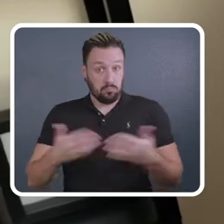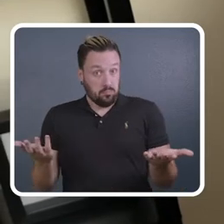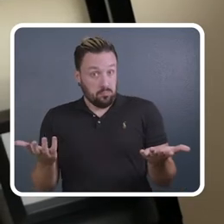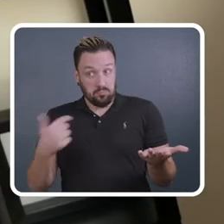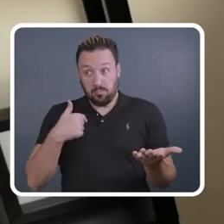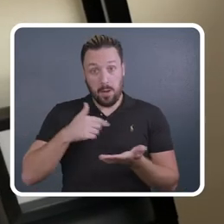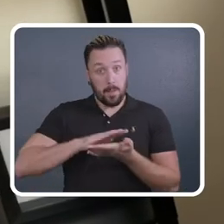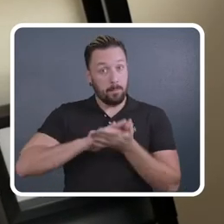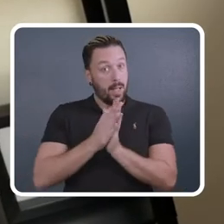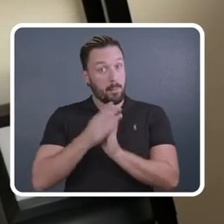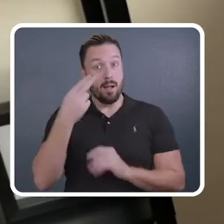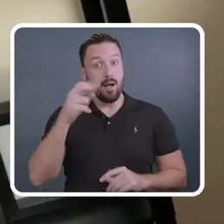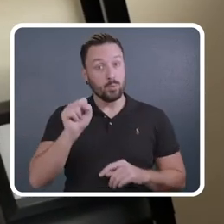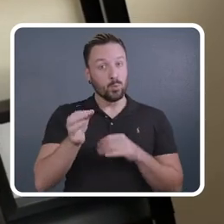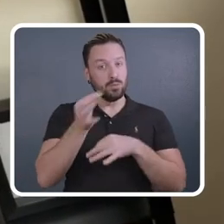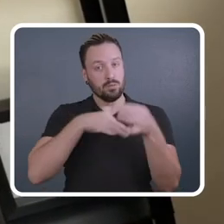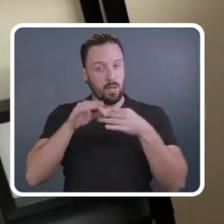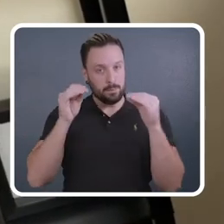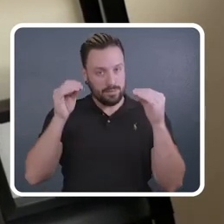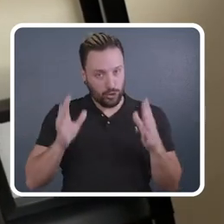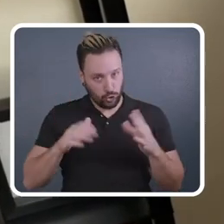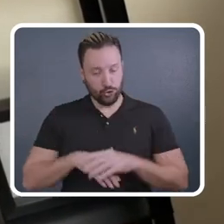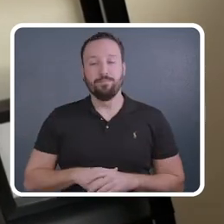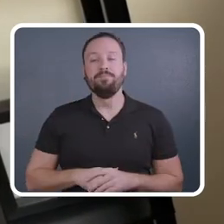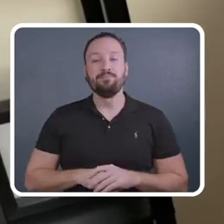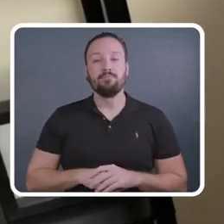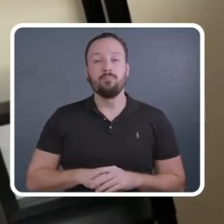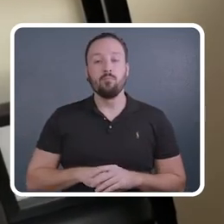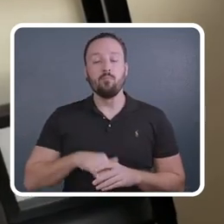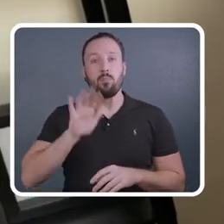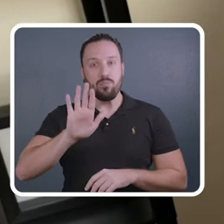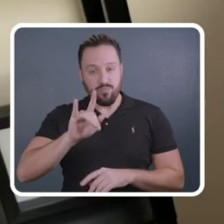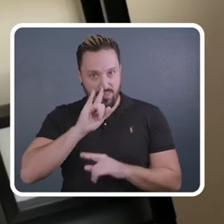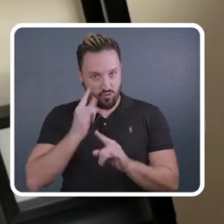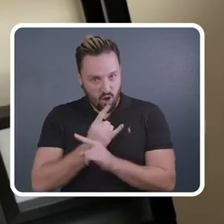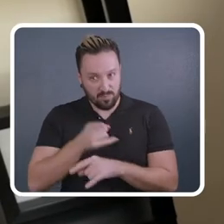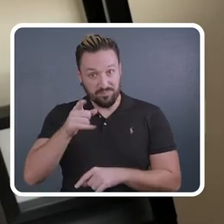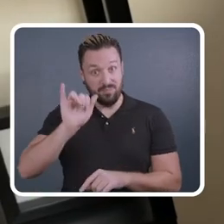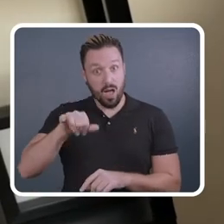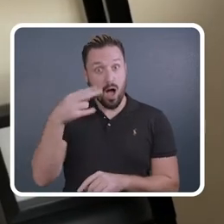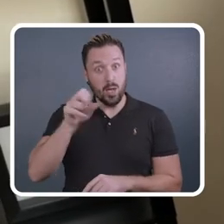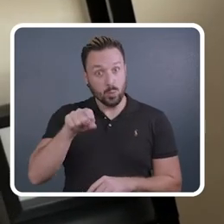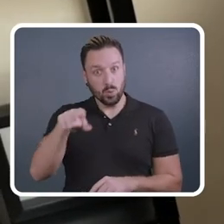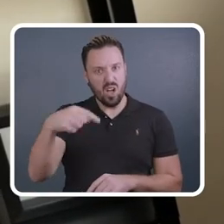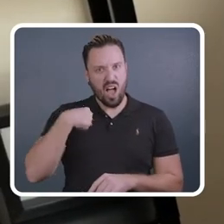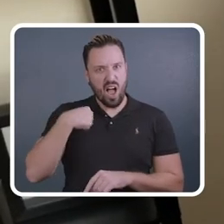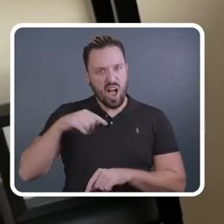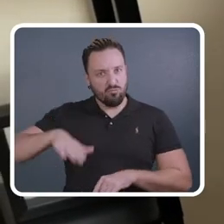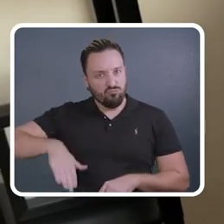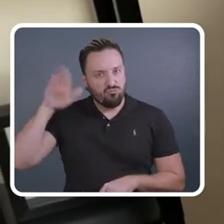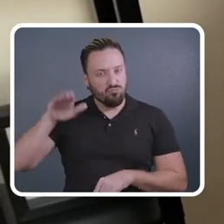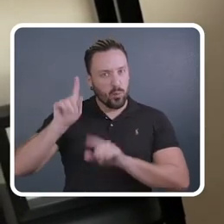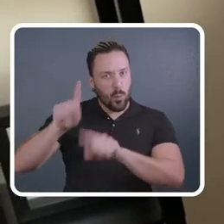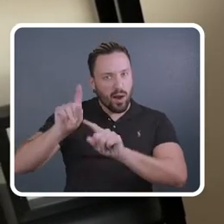I became a high school substitute teacher. Ironically, it was the high school that I went